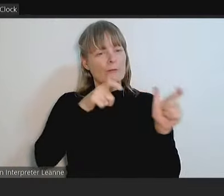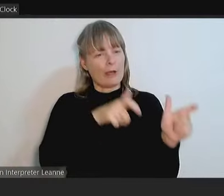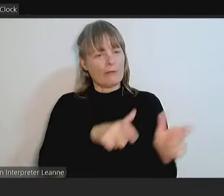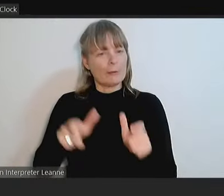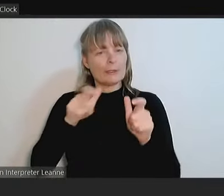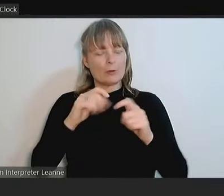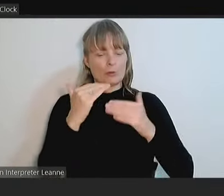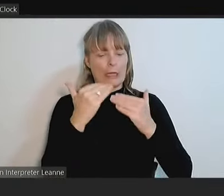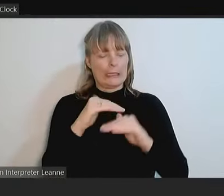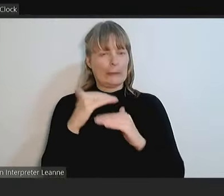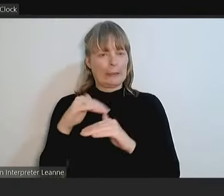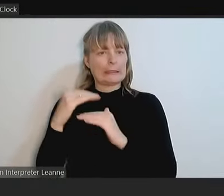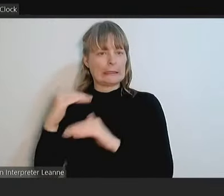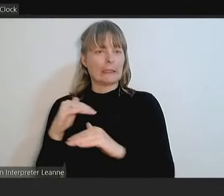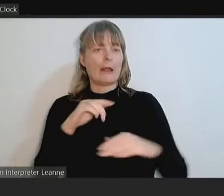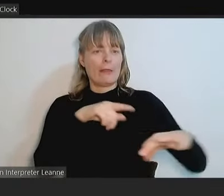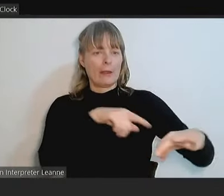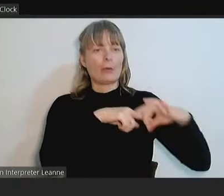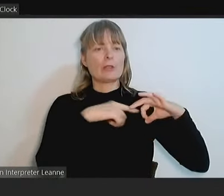to commence.